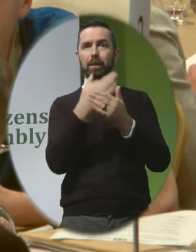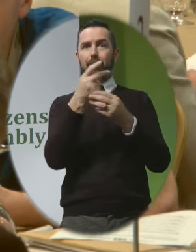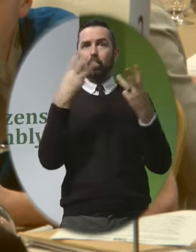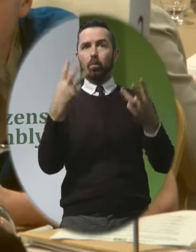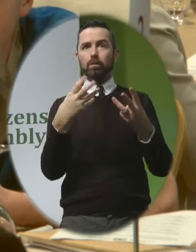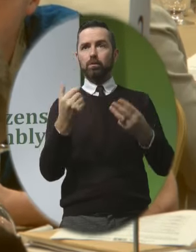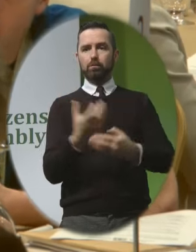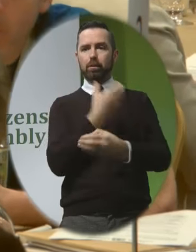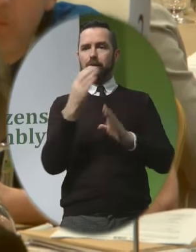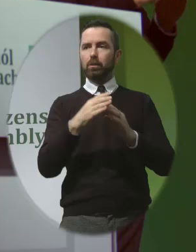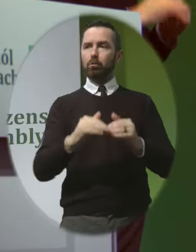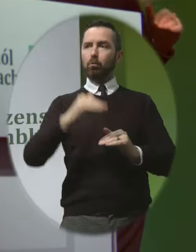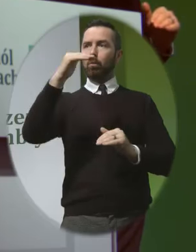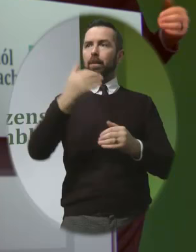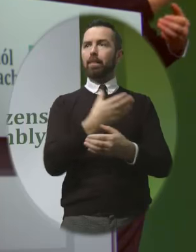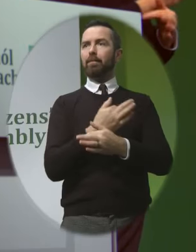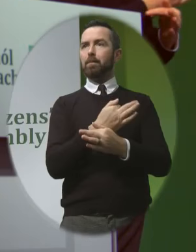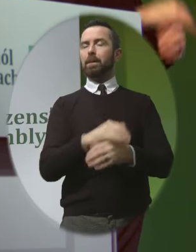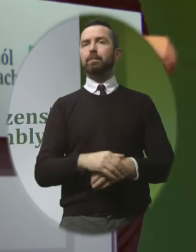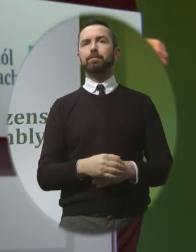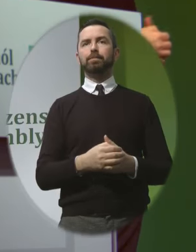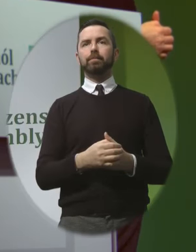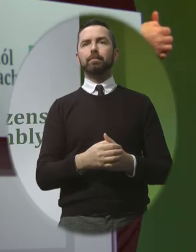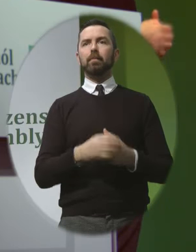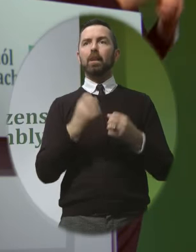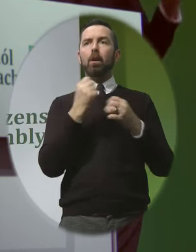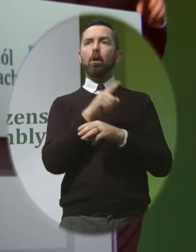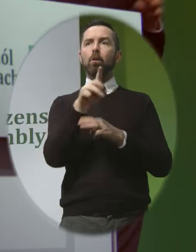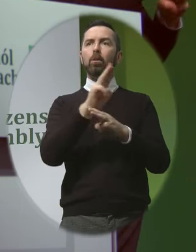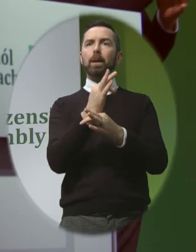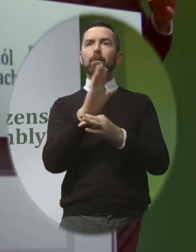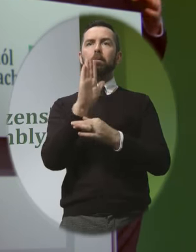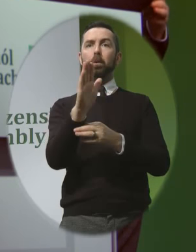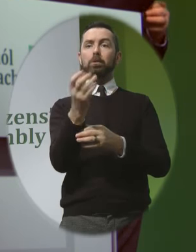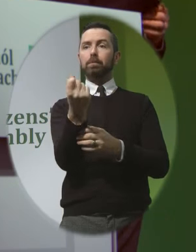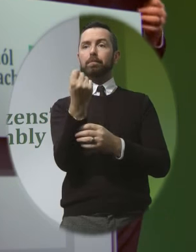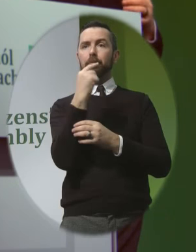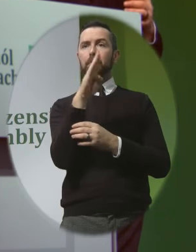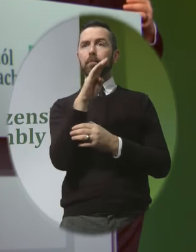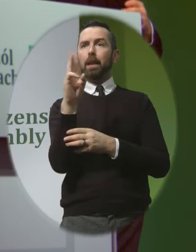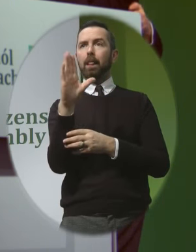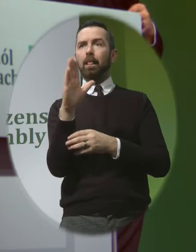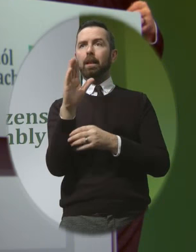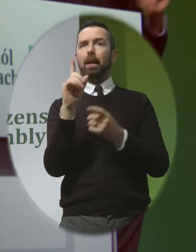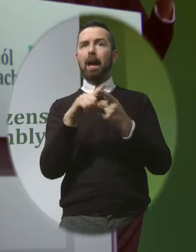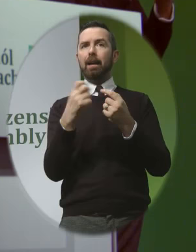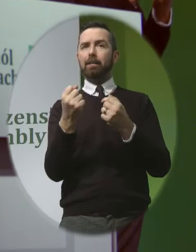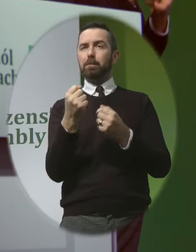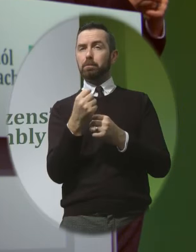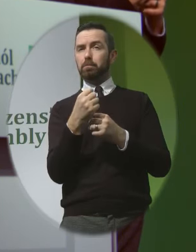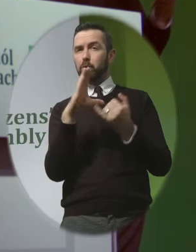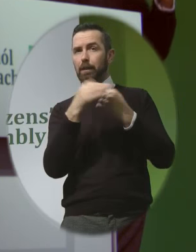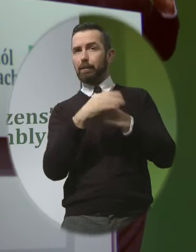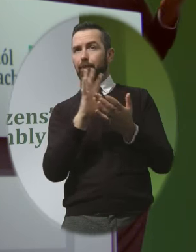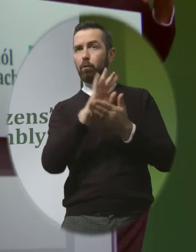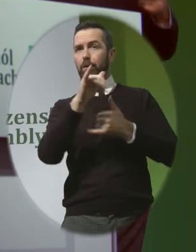all of these parents most then take legal abortion pills and face 14 years in jail continue a pregnancy that